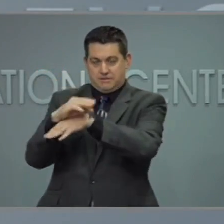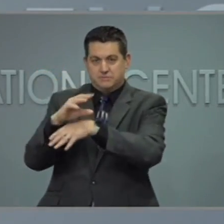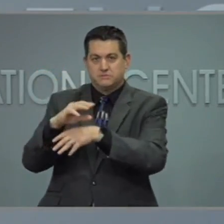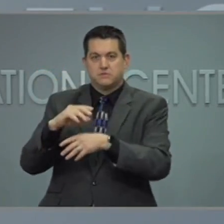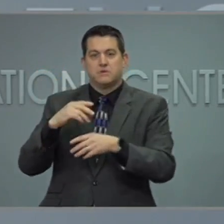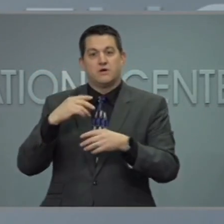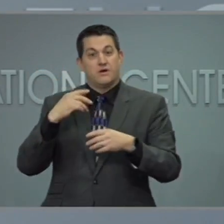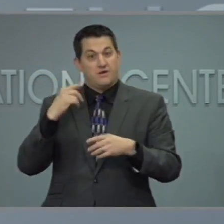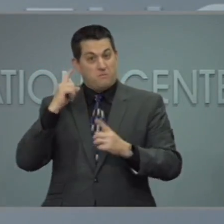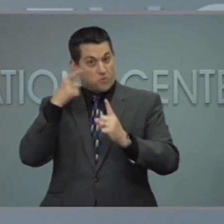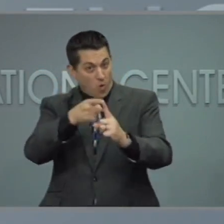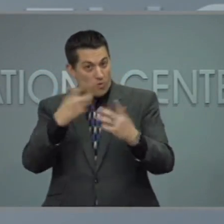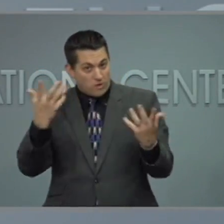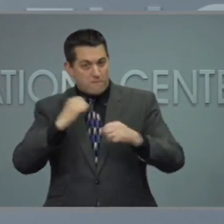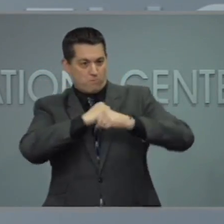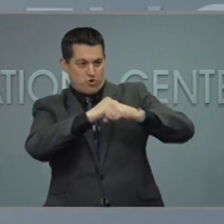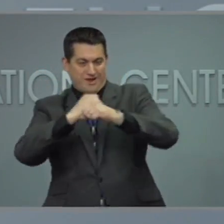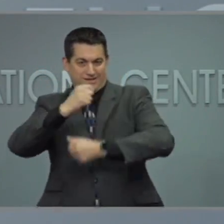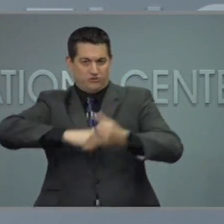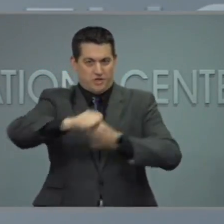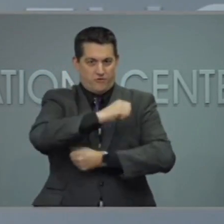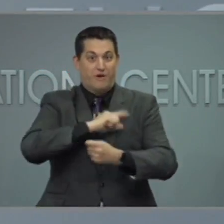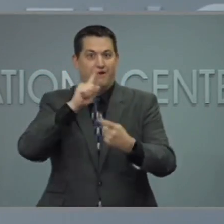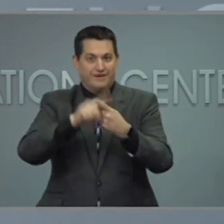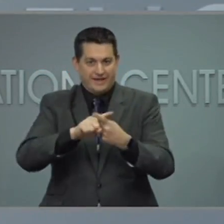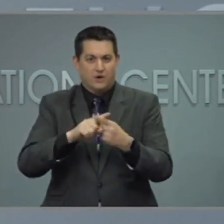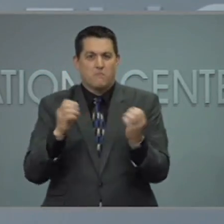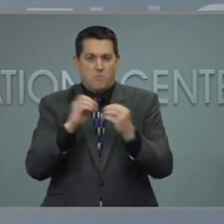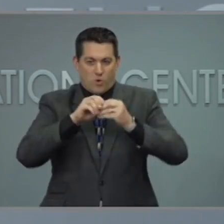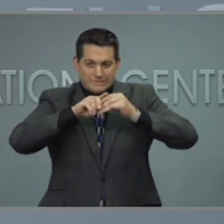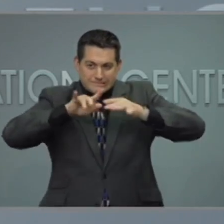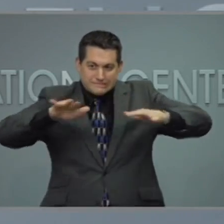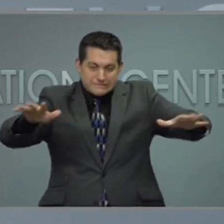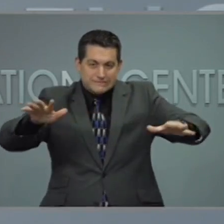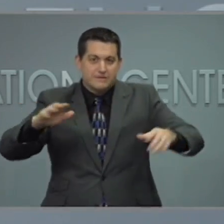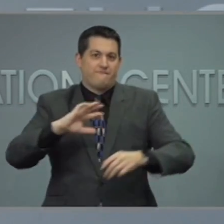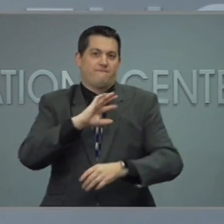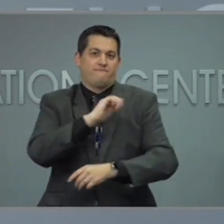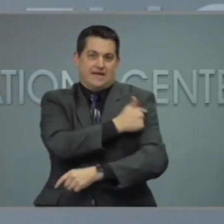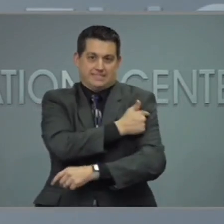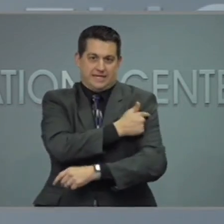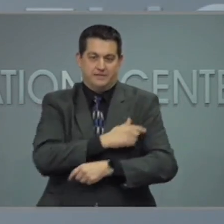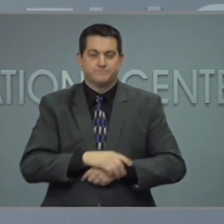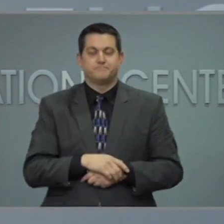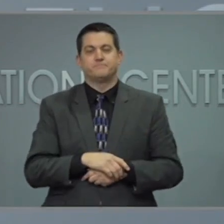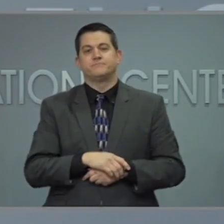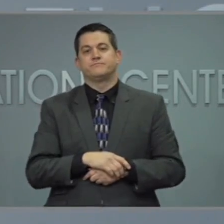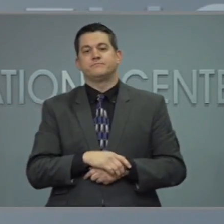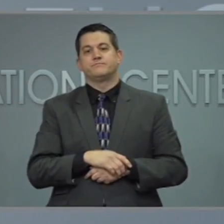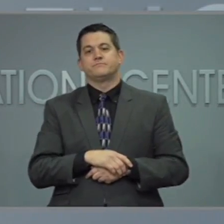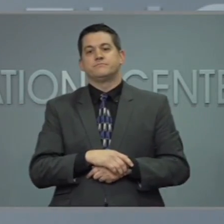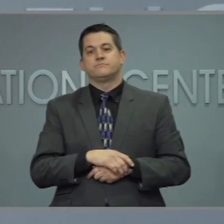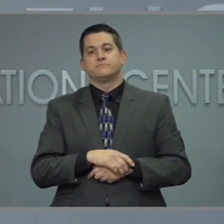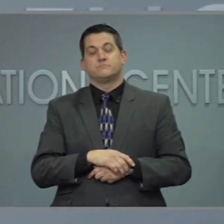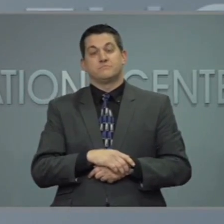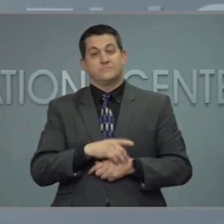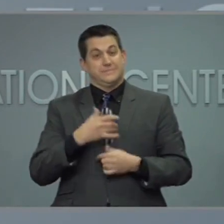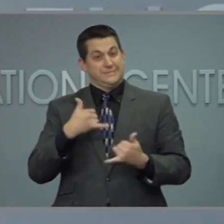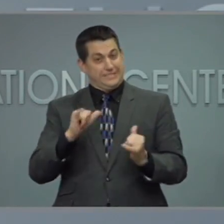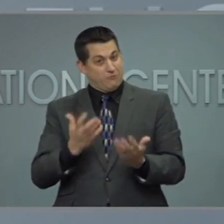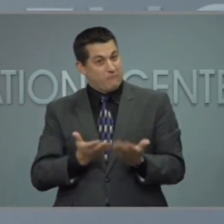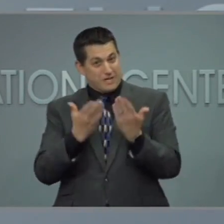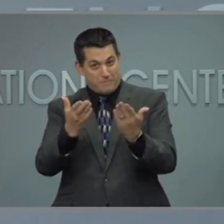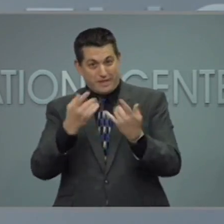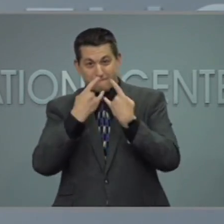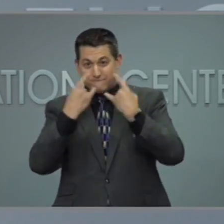more people are vaccinated. Masks are strongly recommended for everyone regardless of vaccination